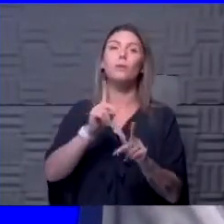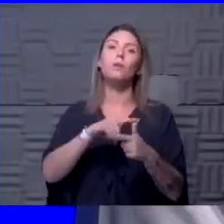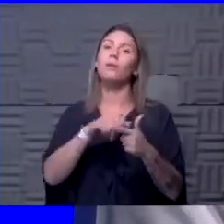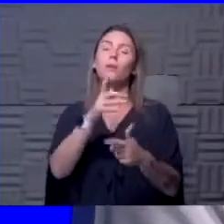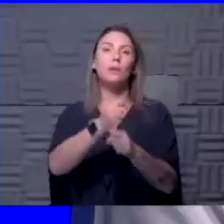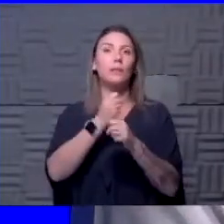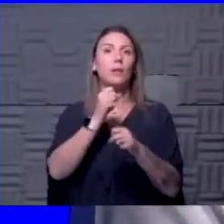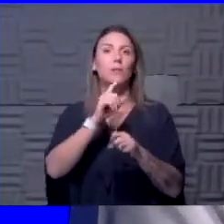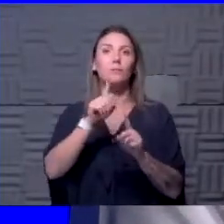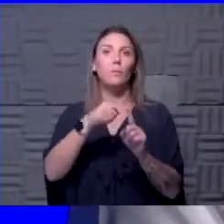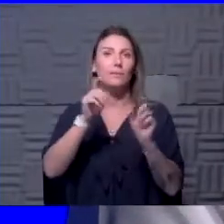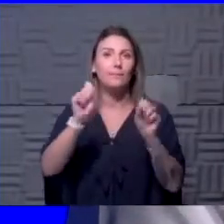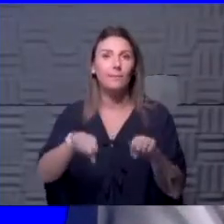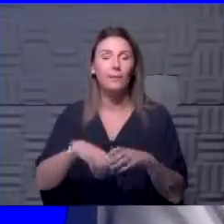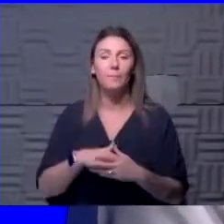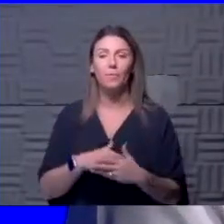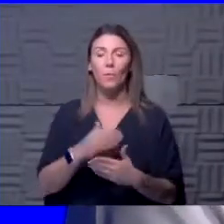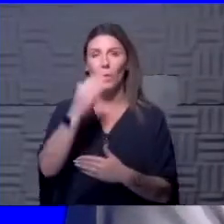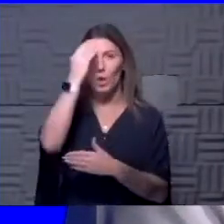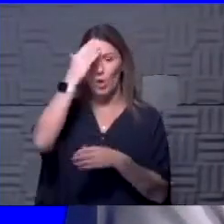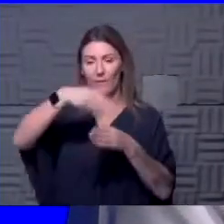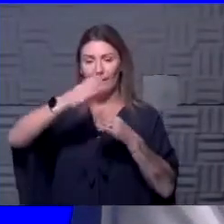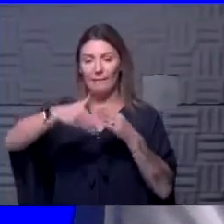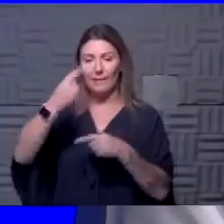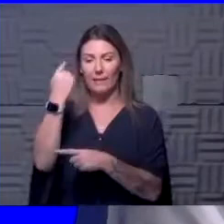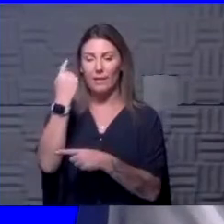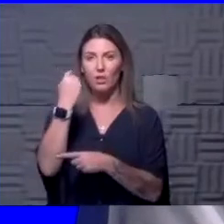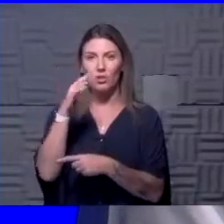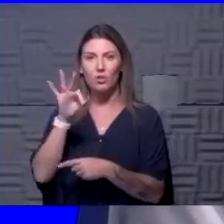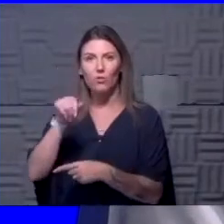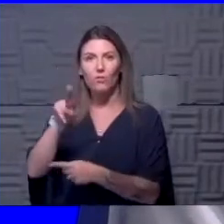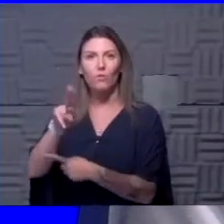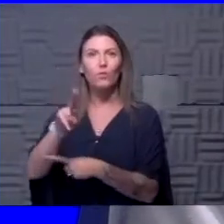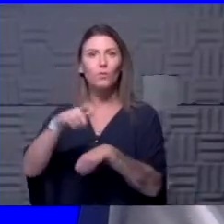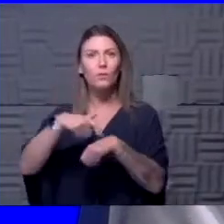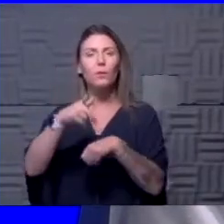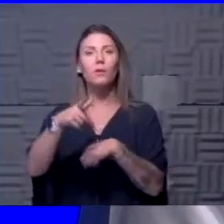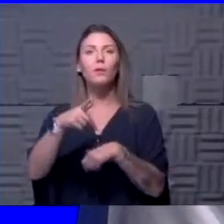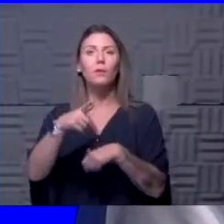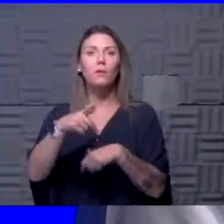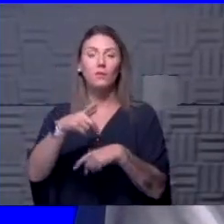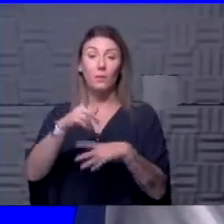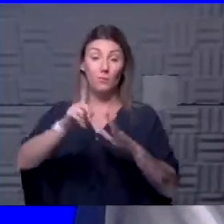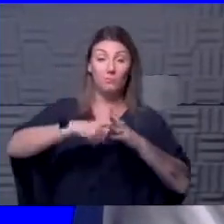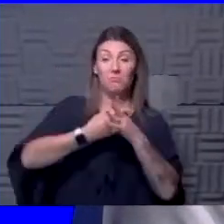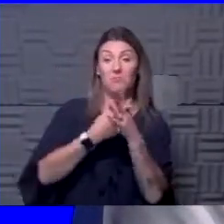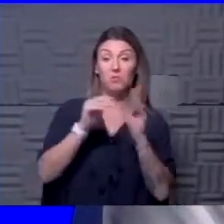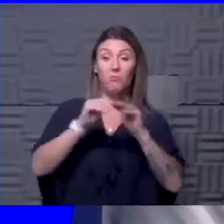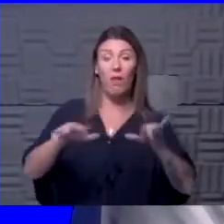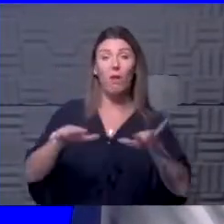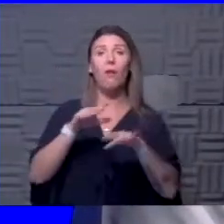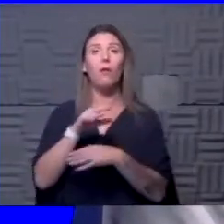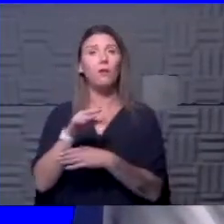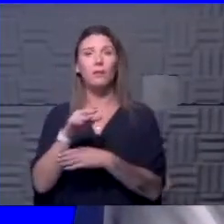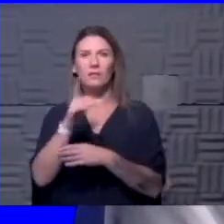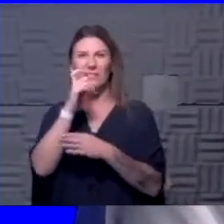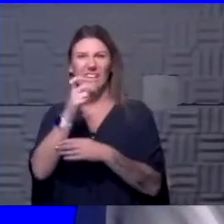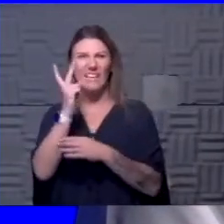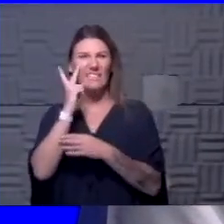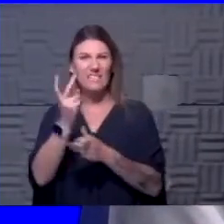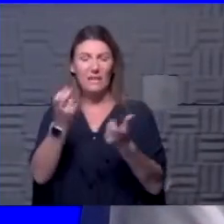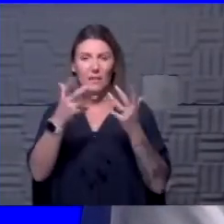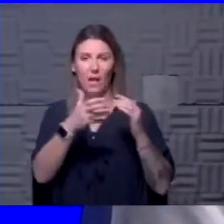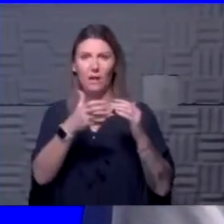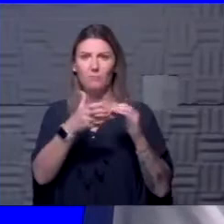at the end of last year, the flu season, during the initial parts of the pandemic, we didn't see a lot of co-infections with